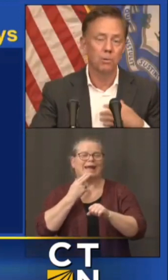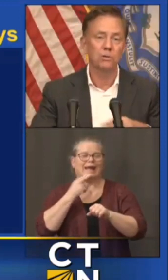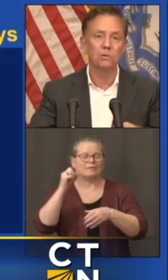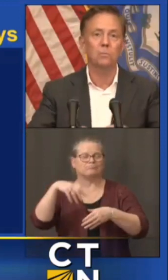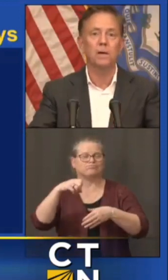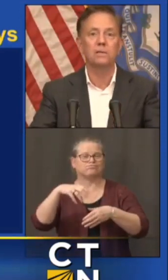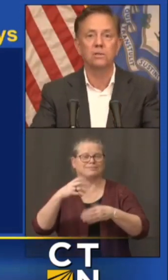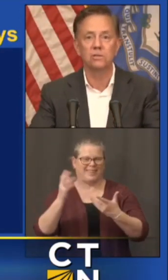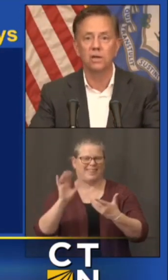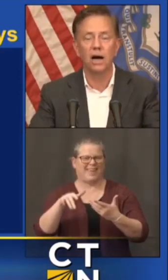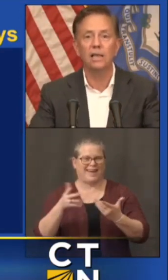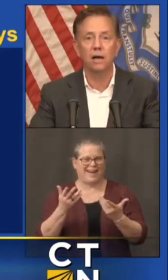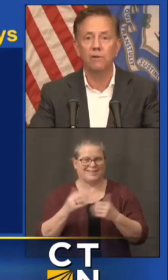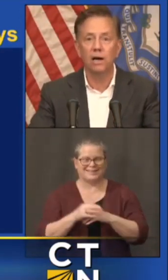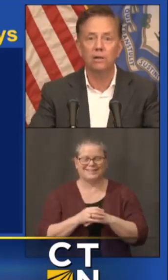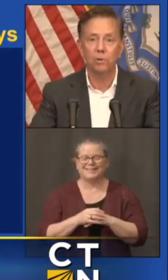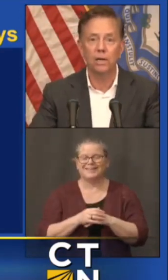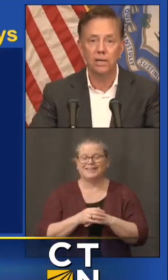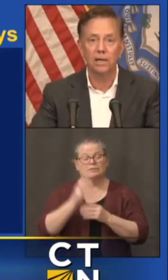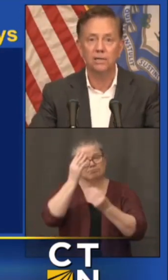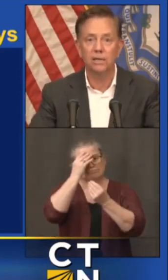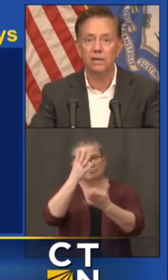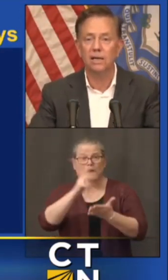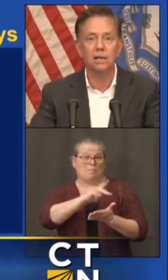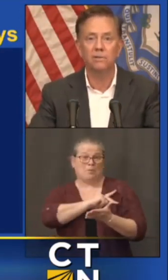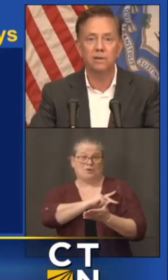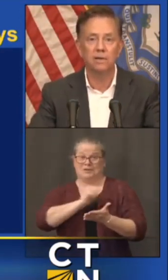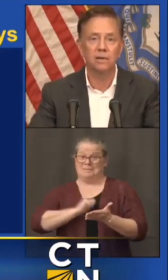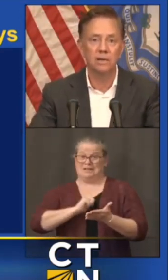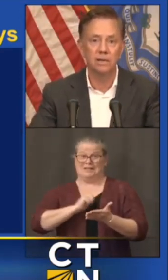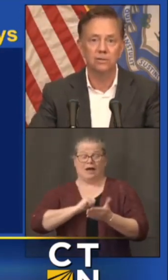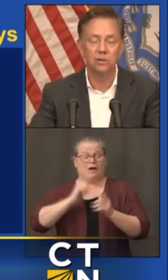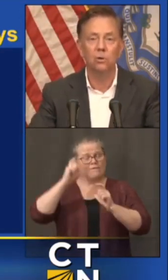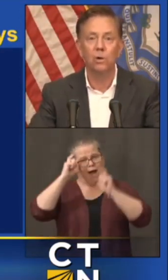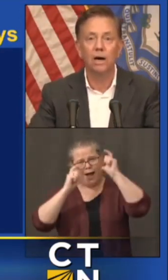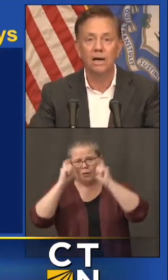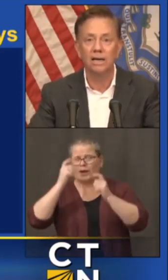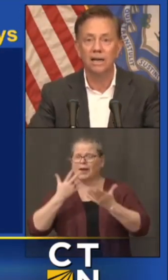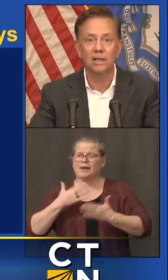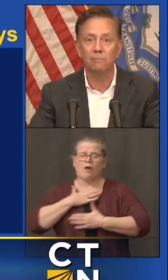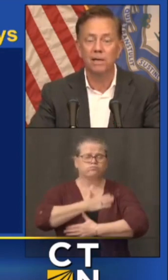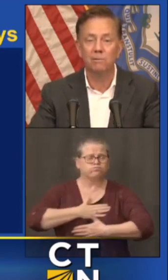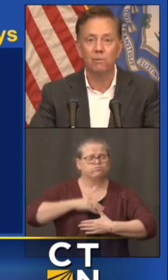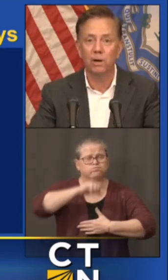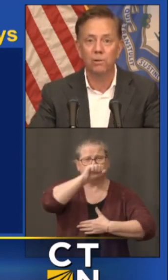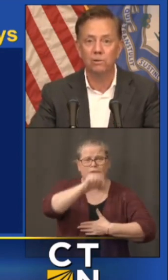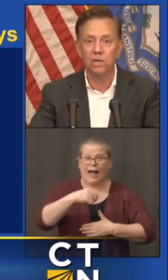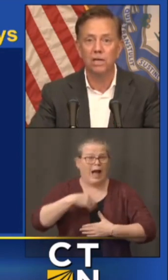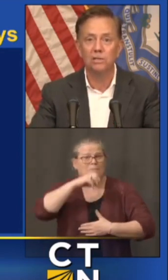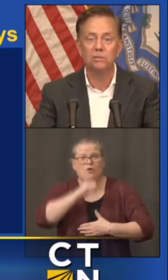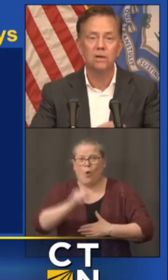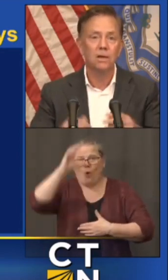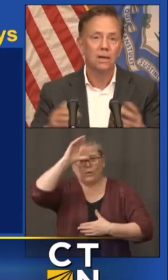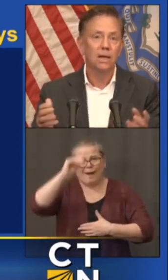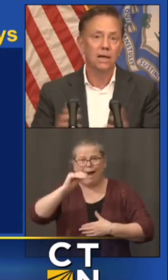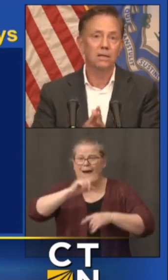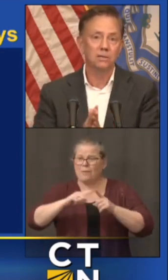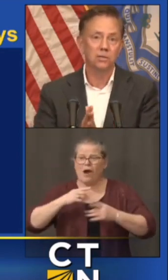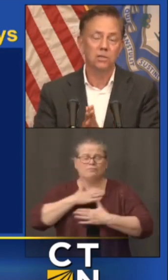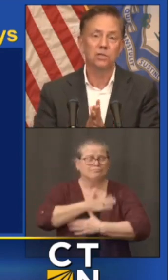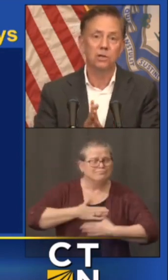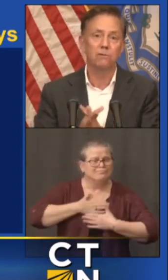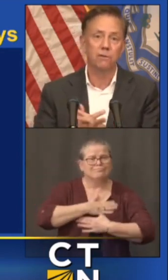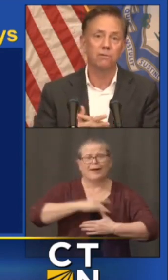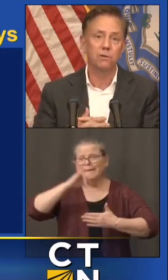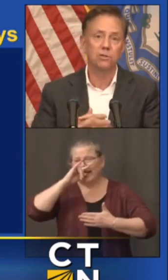On a personal basis, I love Halloween and I love it as an old guy and I love being there with those kids. And